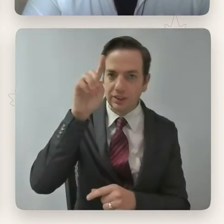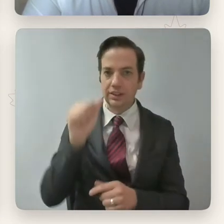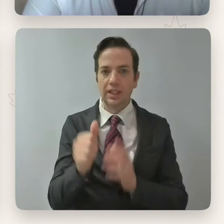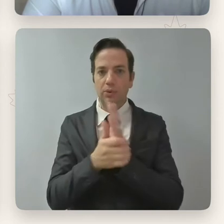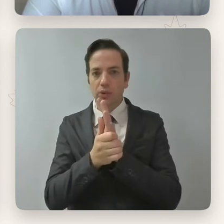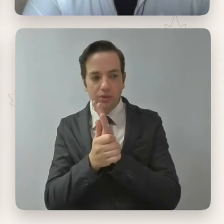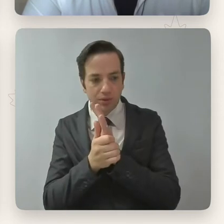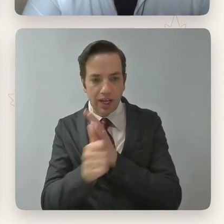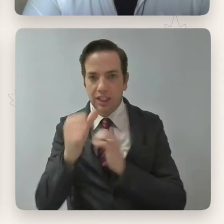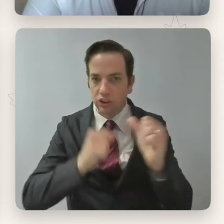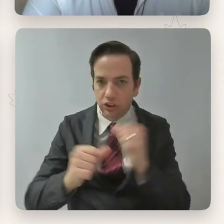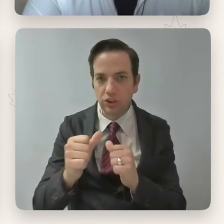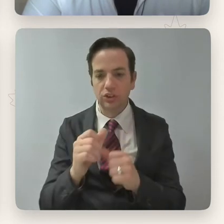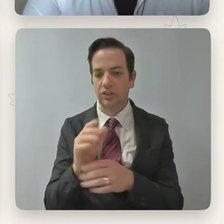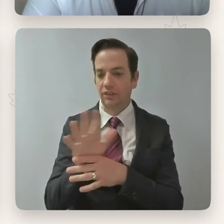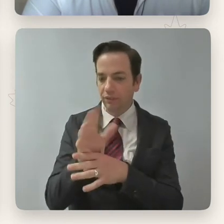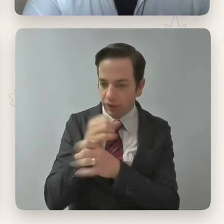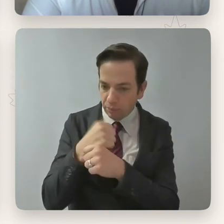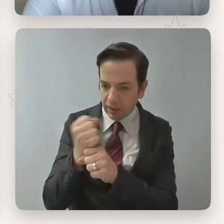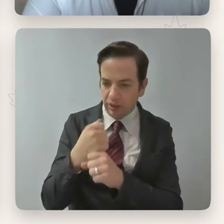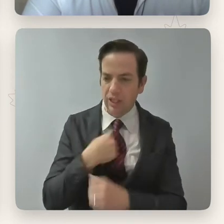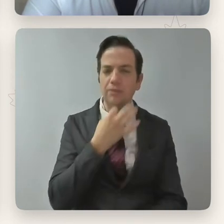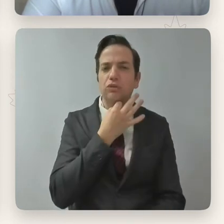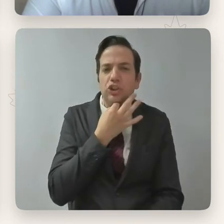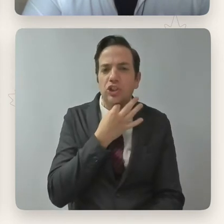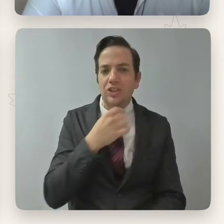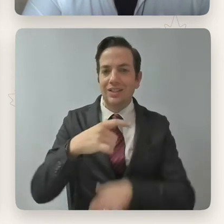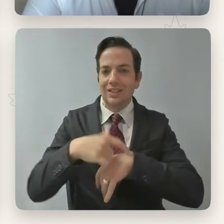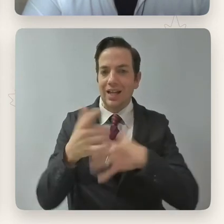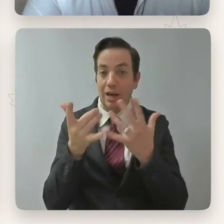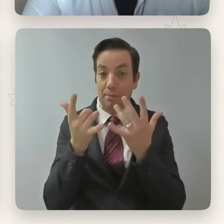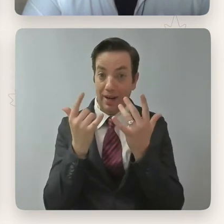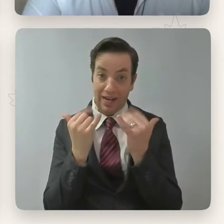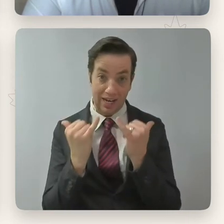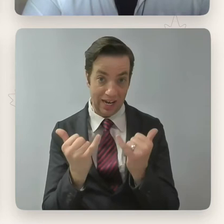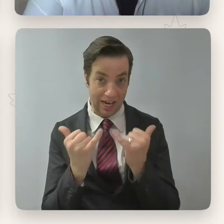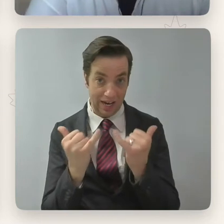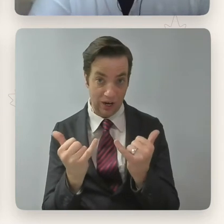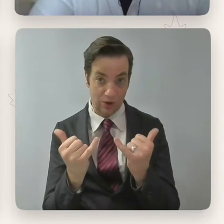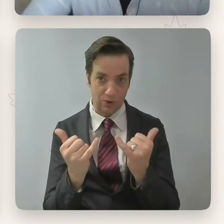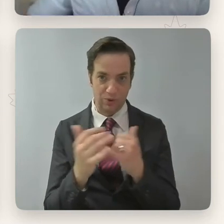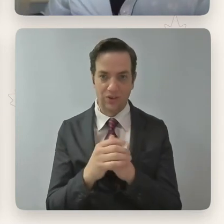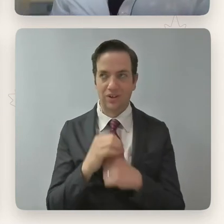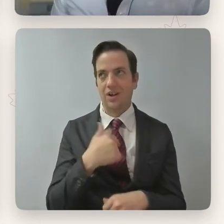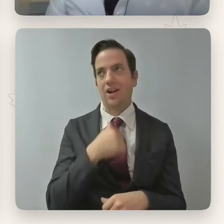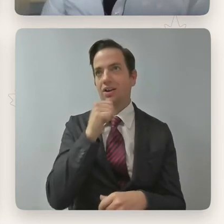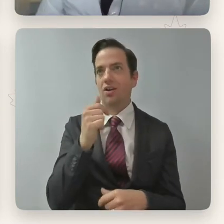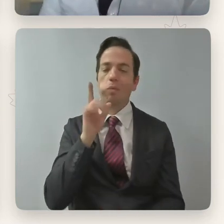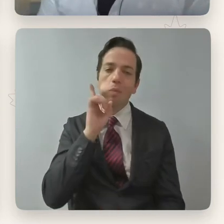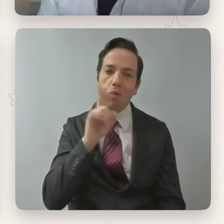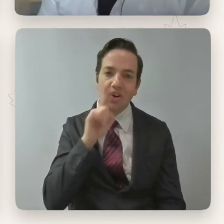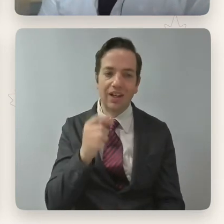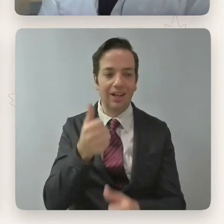not to be too redemptive about this or falsely redemptive about this, but speaking as a disabled film critic and programmer,